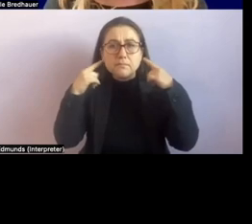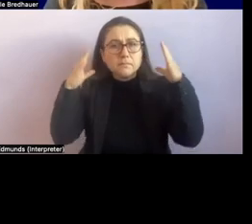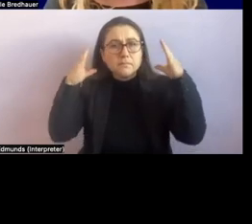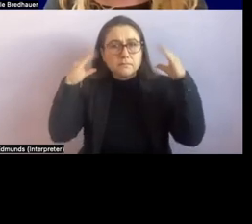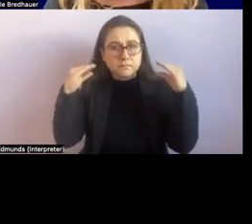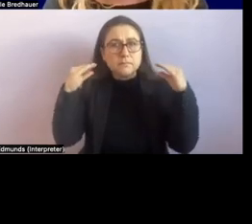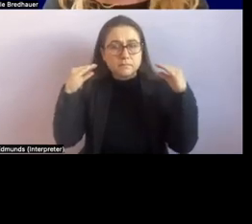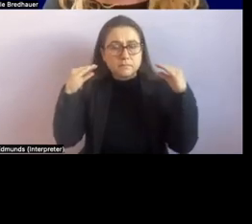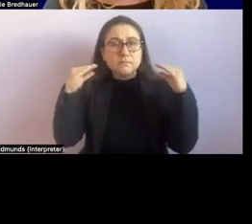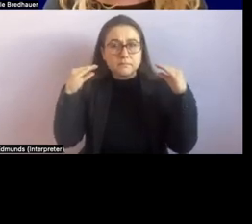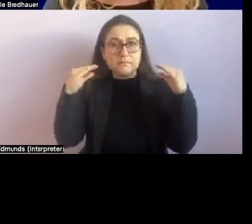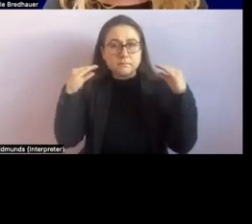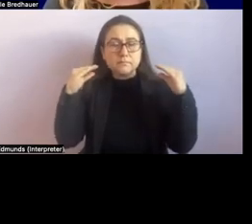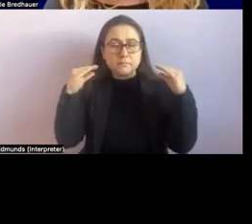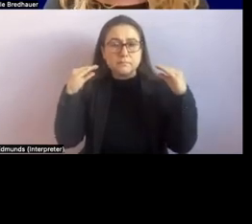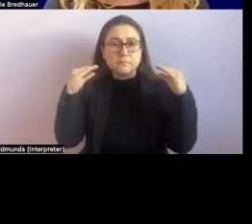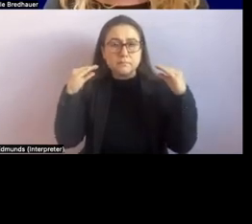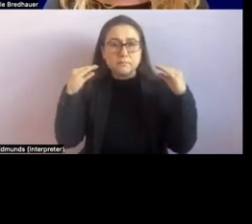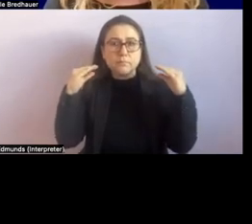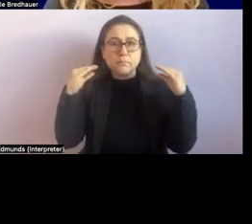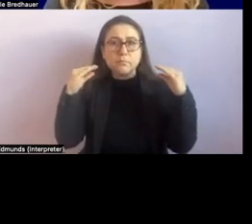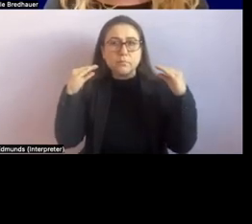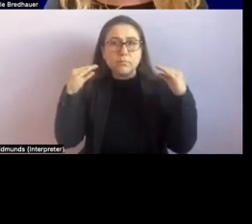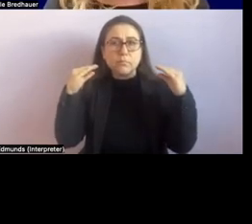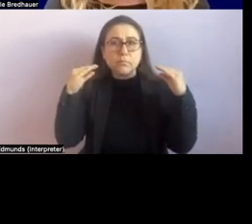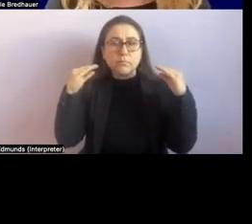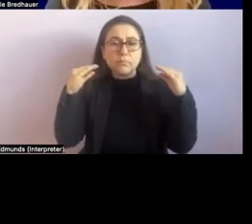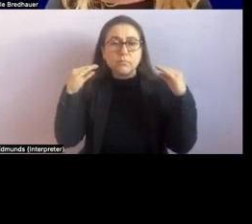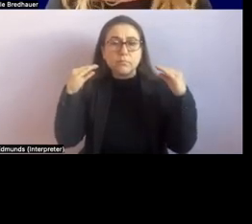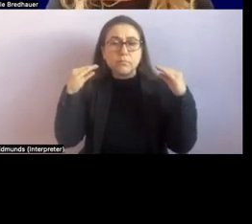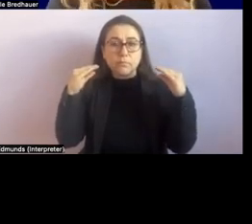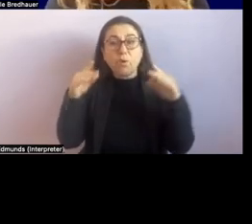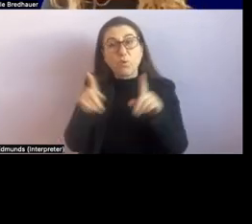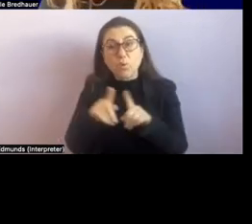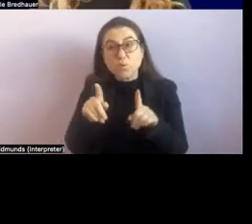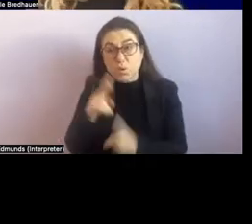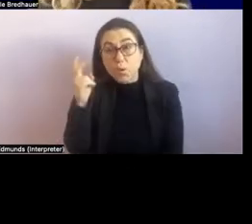loss. And she is blind.